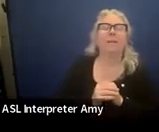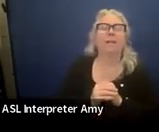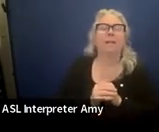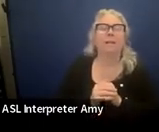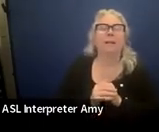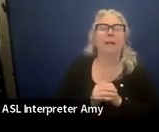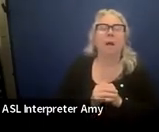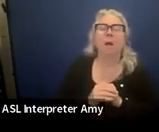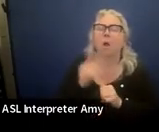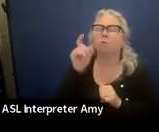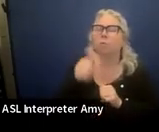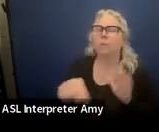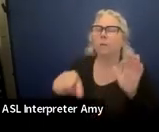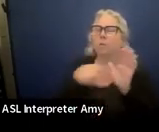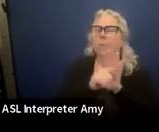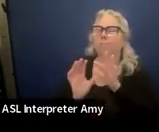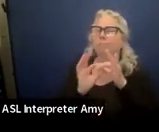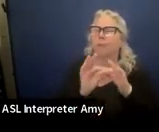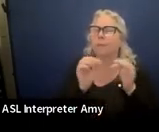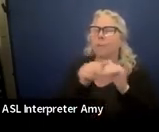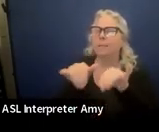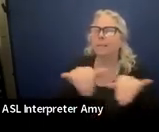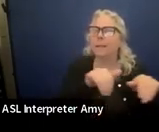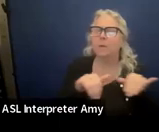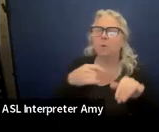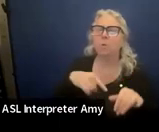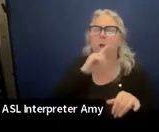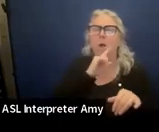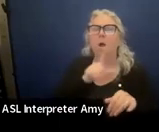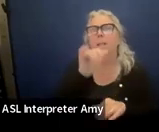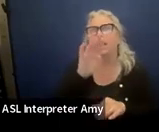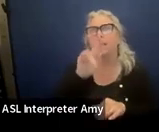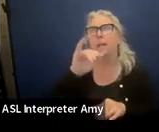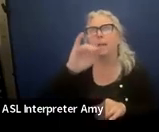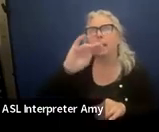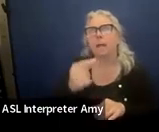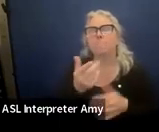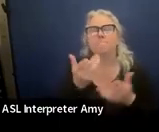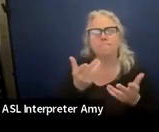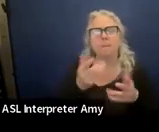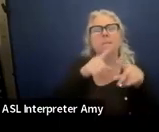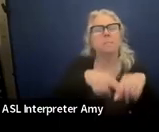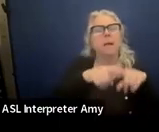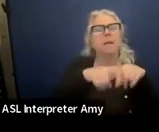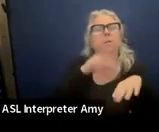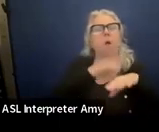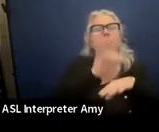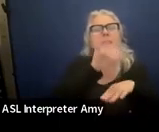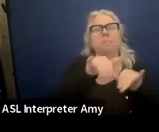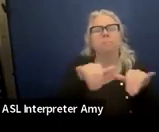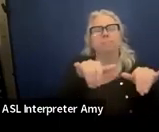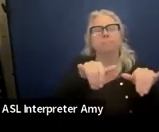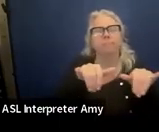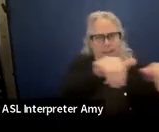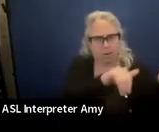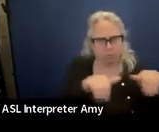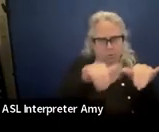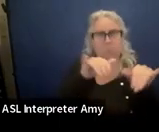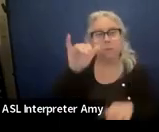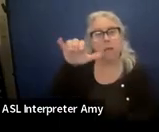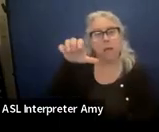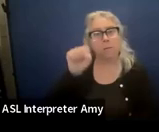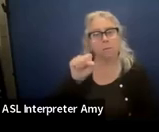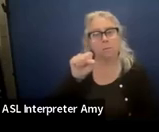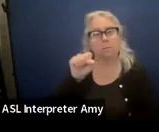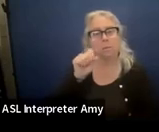Should there be a grade attached to the standard we are linking? It depends on the standard. Yes. Because there, there